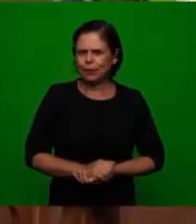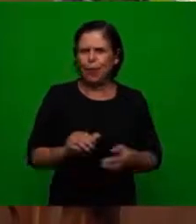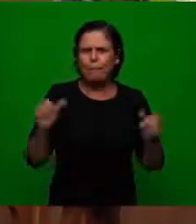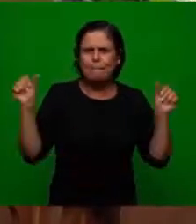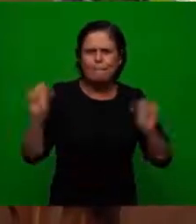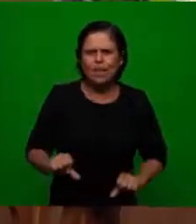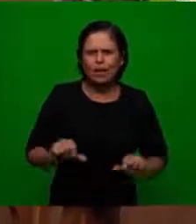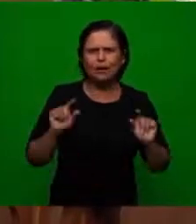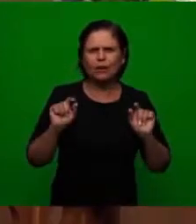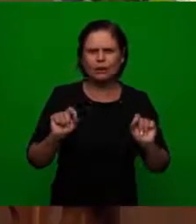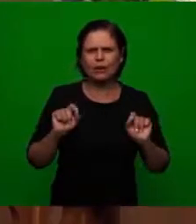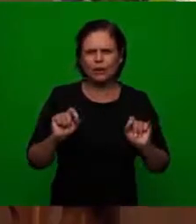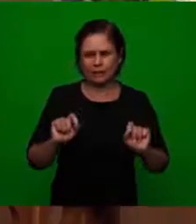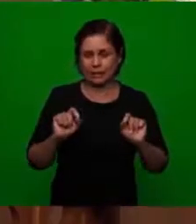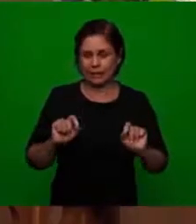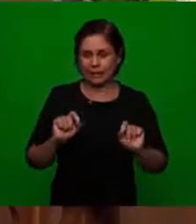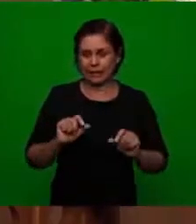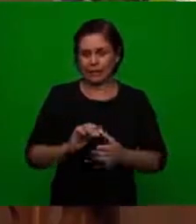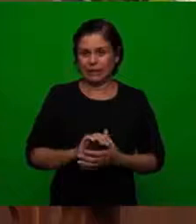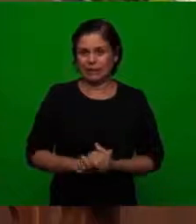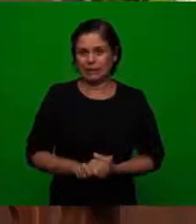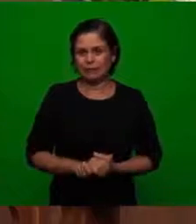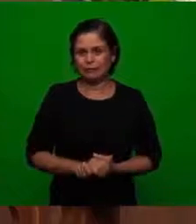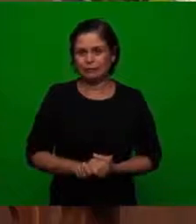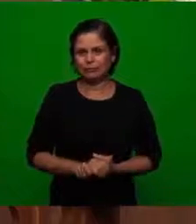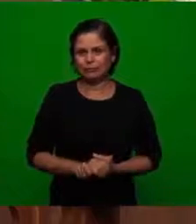so the worst was still to come